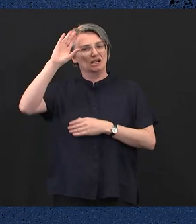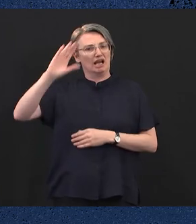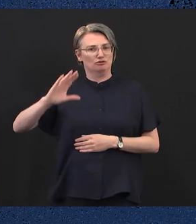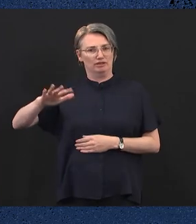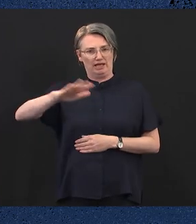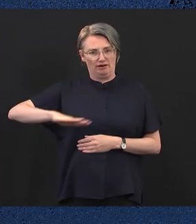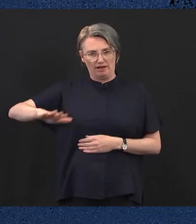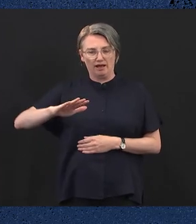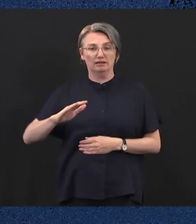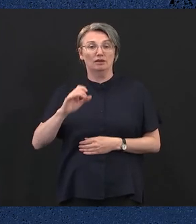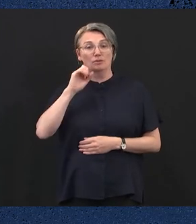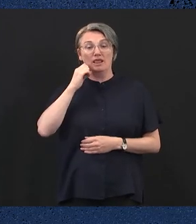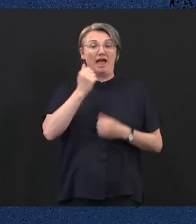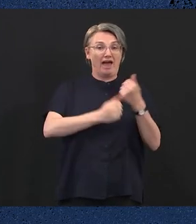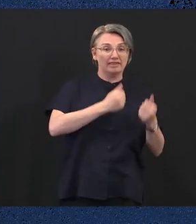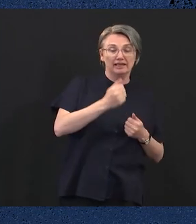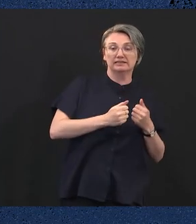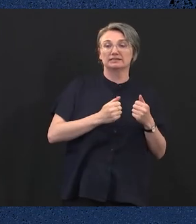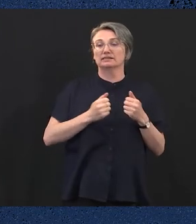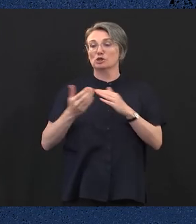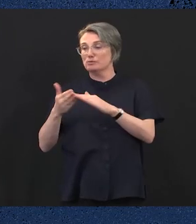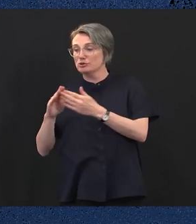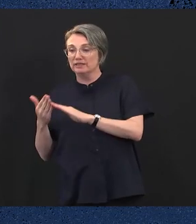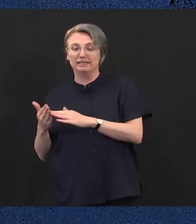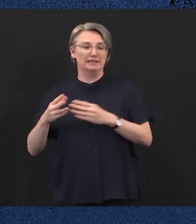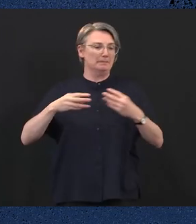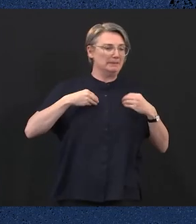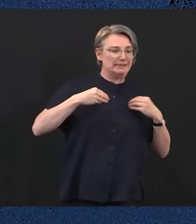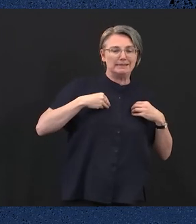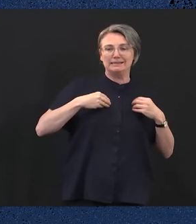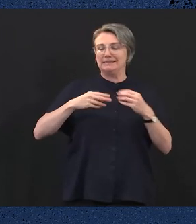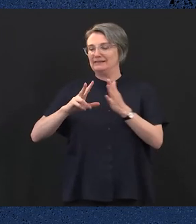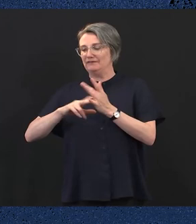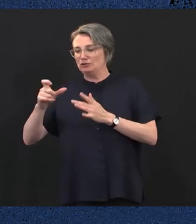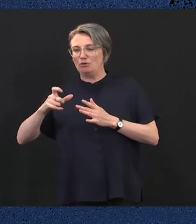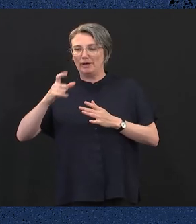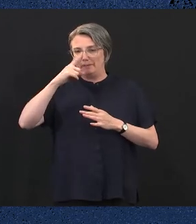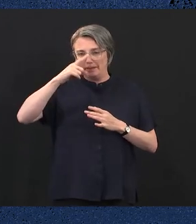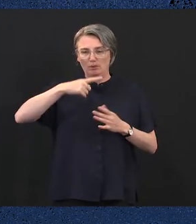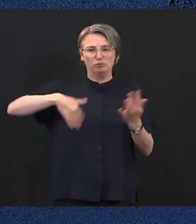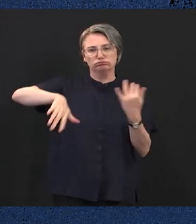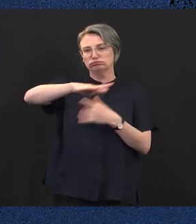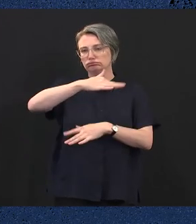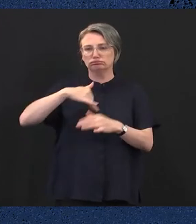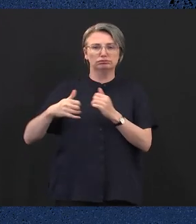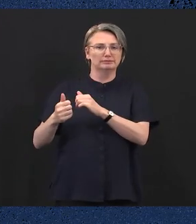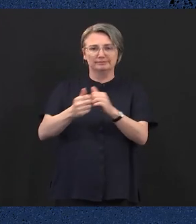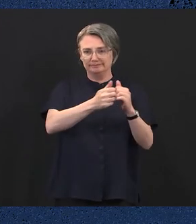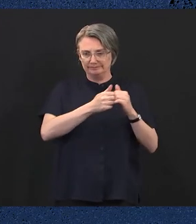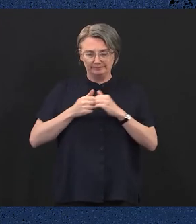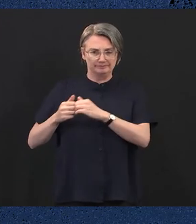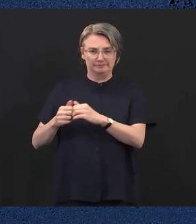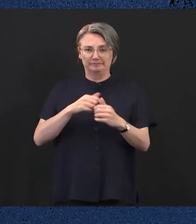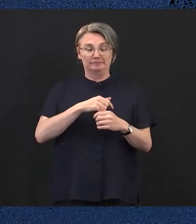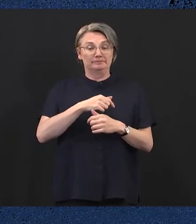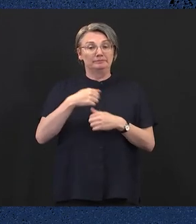athletes, communities, cultures and businesses in an exciting program of events expected to support more than 7